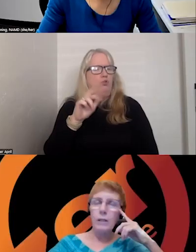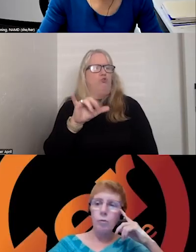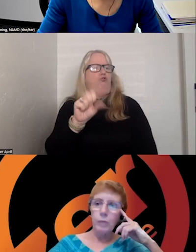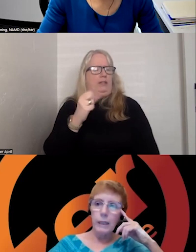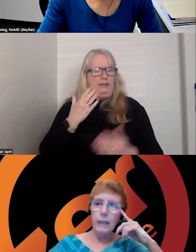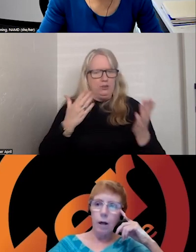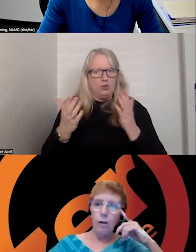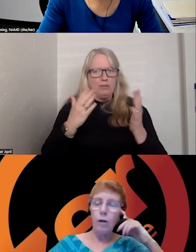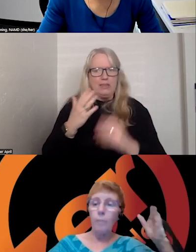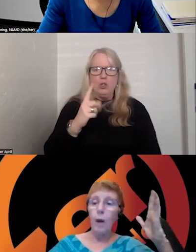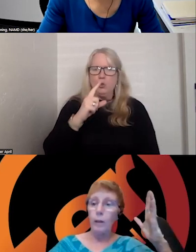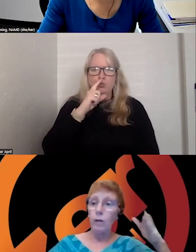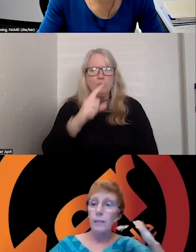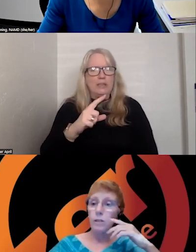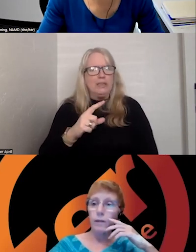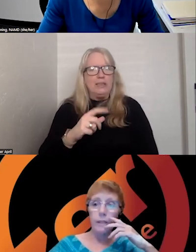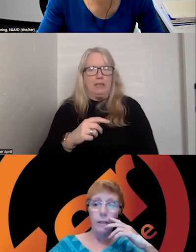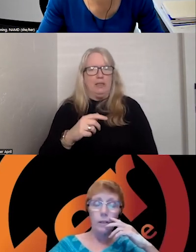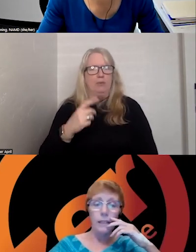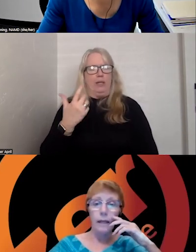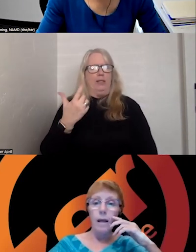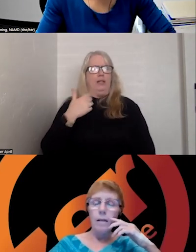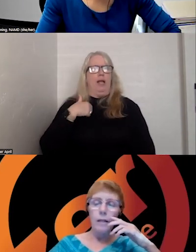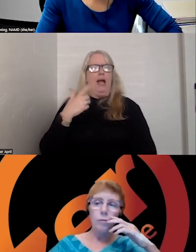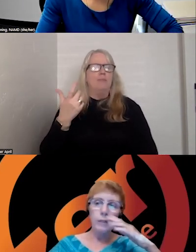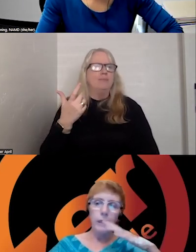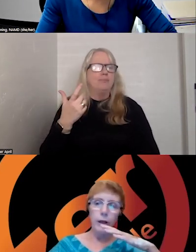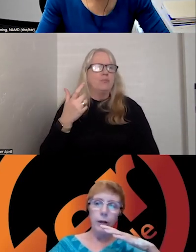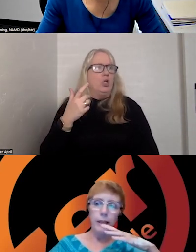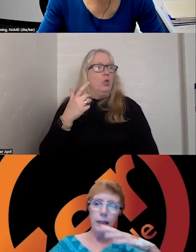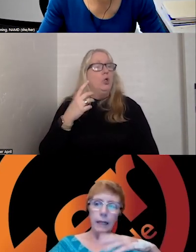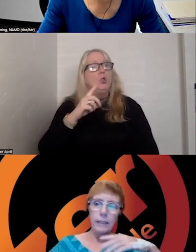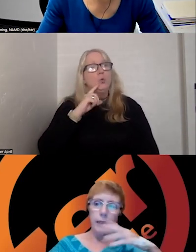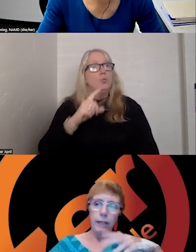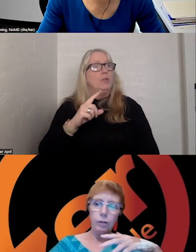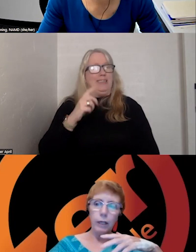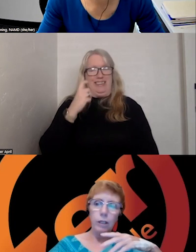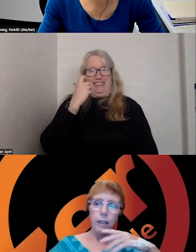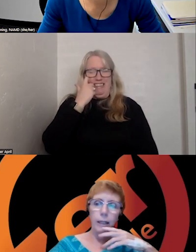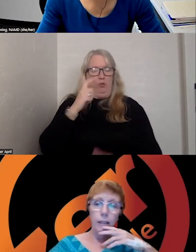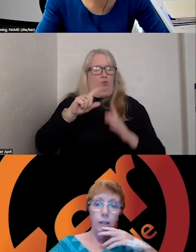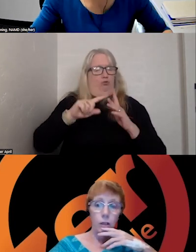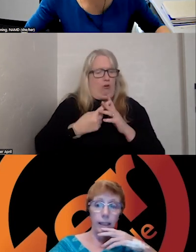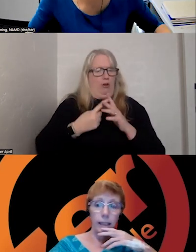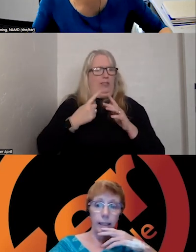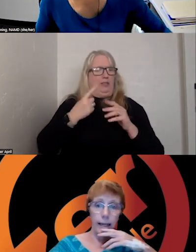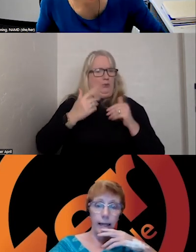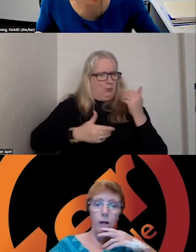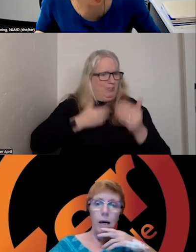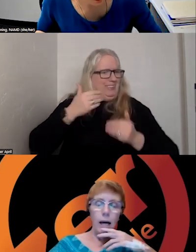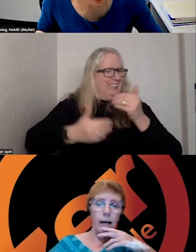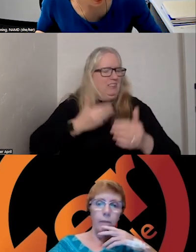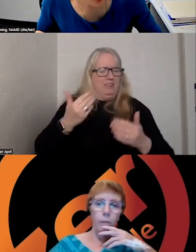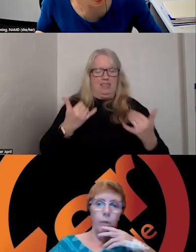that's really only, or mobile crisis service I should say, that's really only starting to gain traction again in Australia